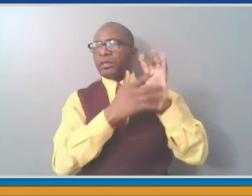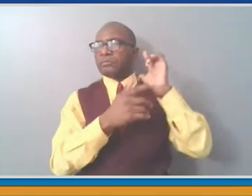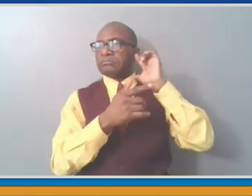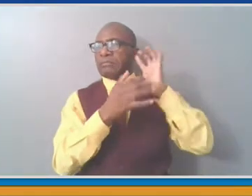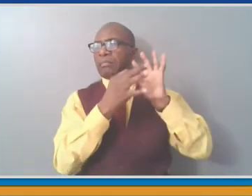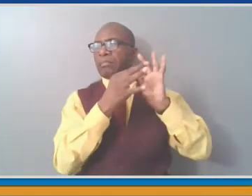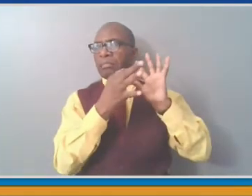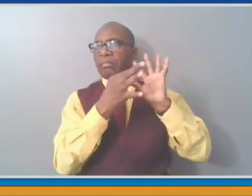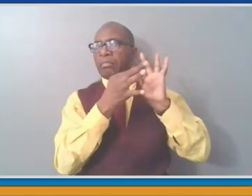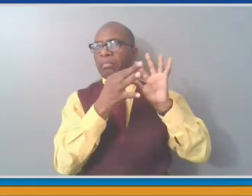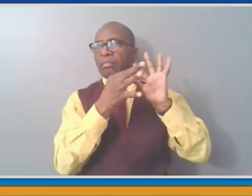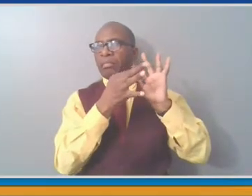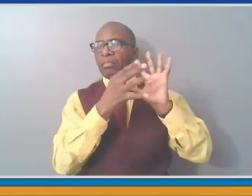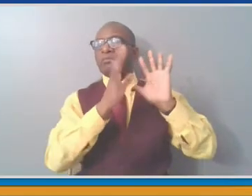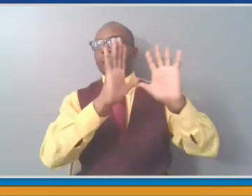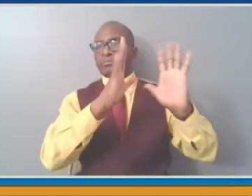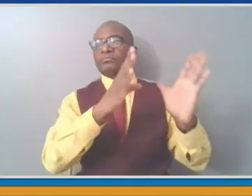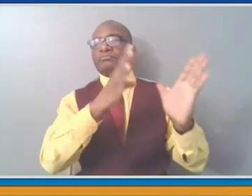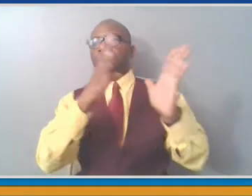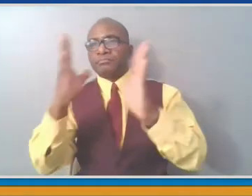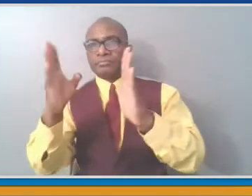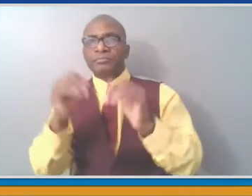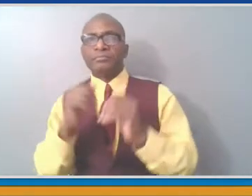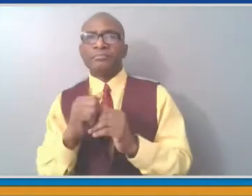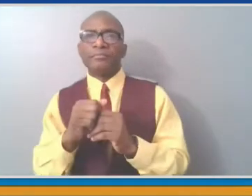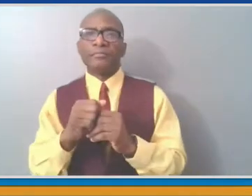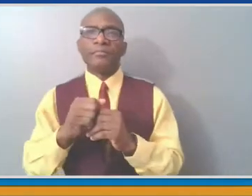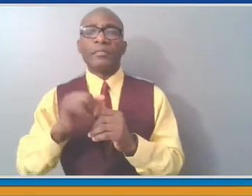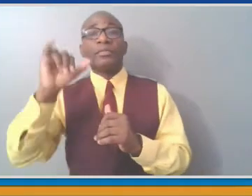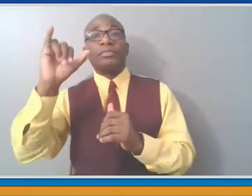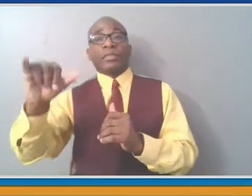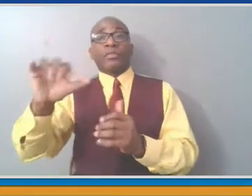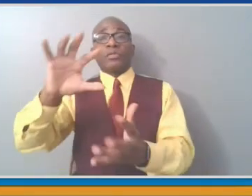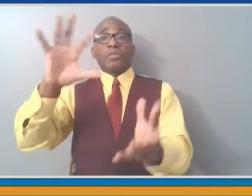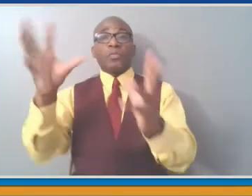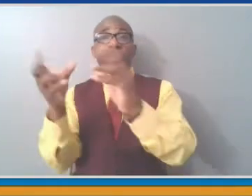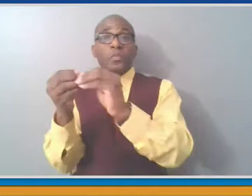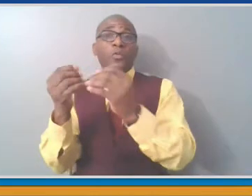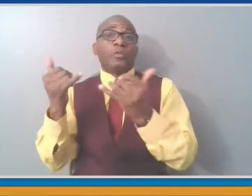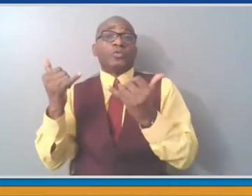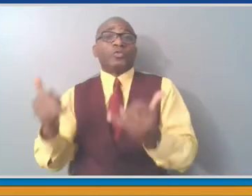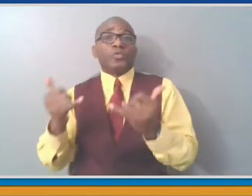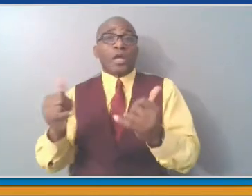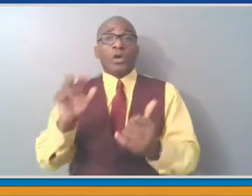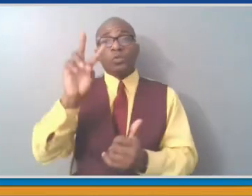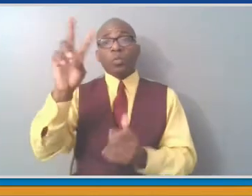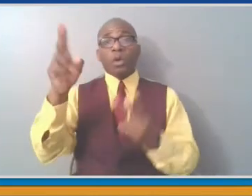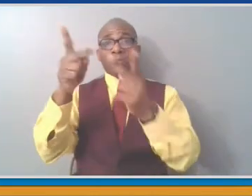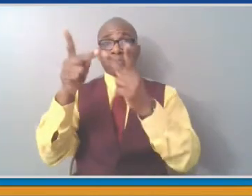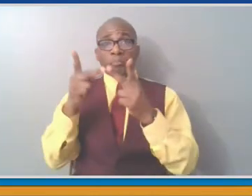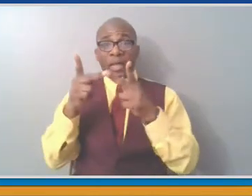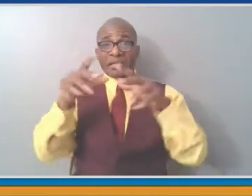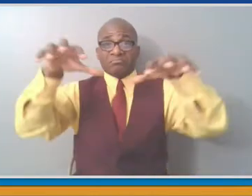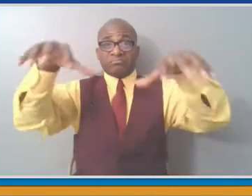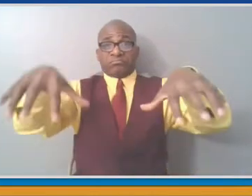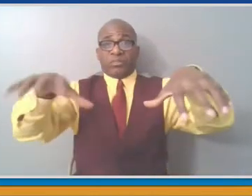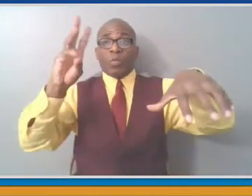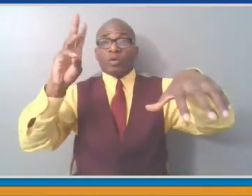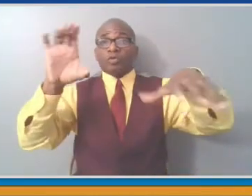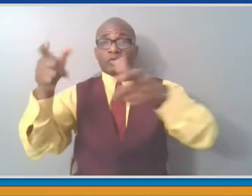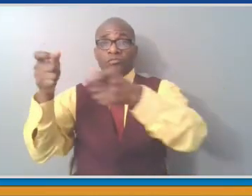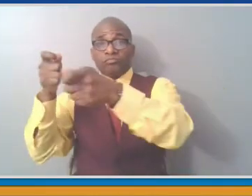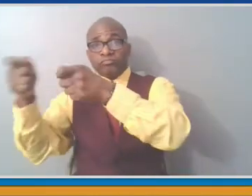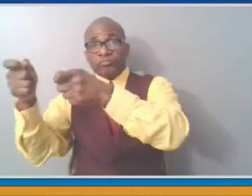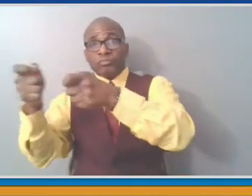vaccinated 43,000, 43,566 to be specific, over the course of both of those facilities, over the course of the time of the